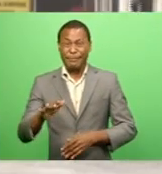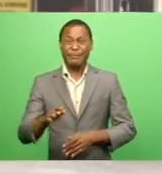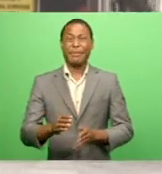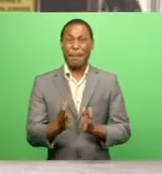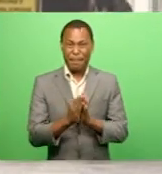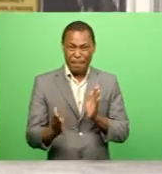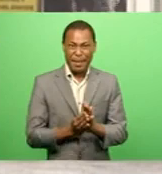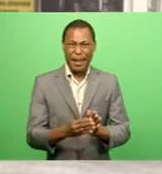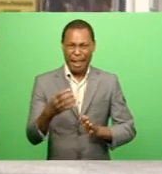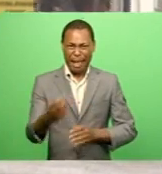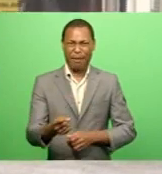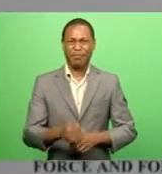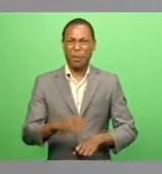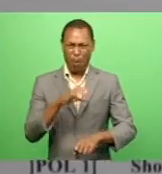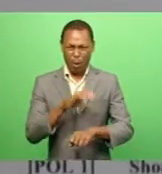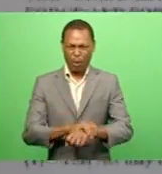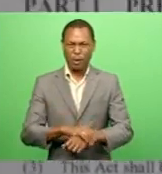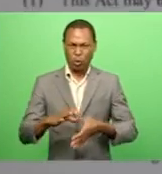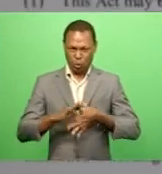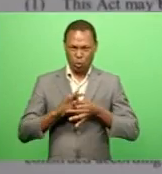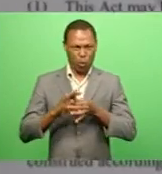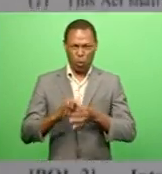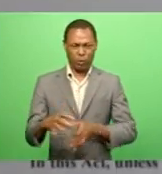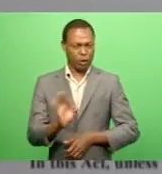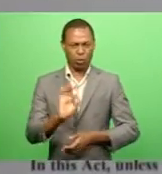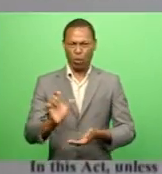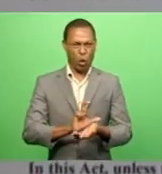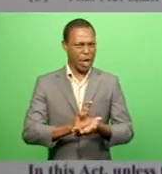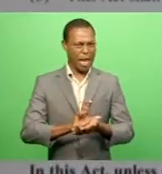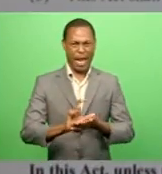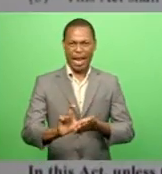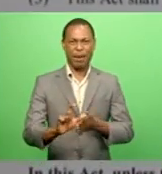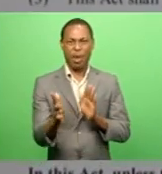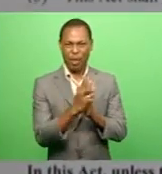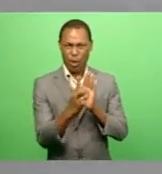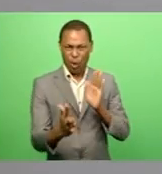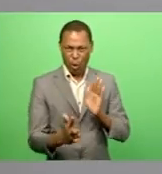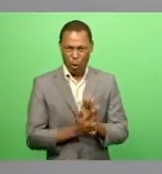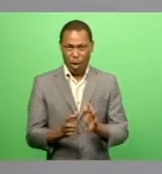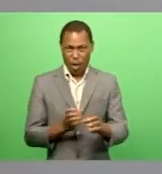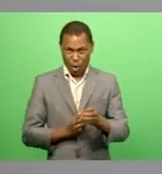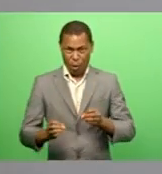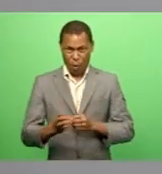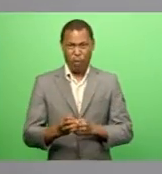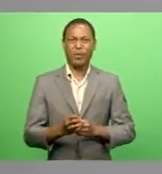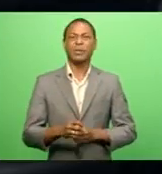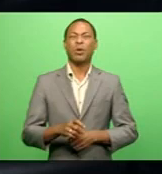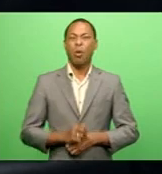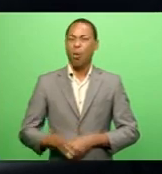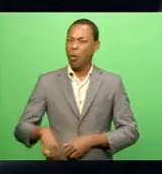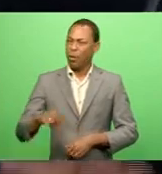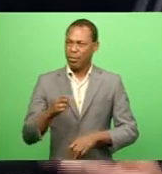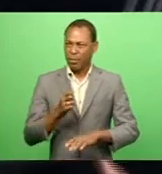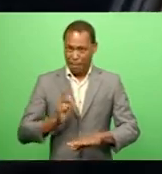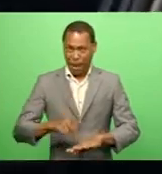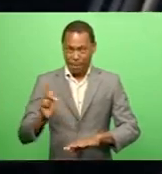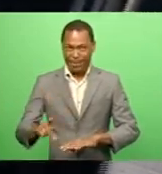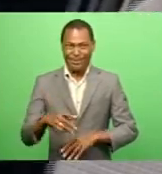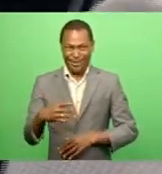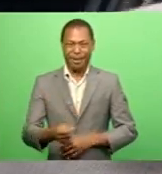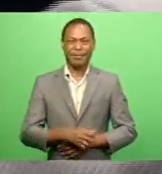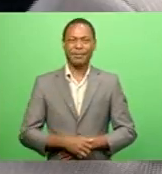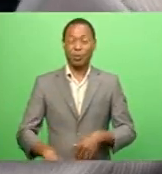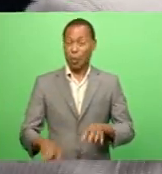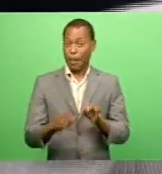by the police force And it was not cleared by the Solicitor General's office Nor brought to cabinet for government's endorsement The PM adds